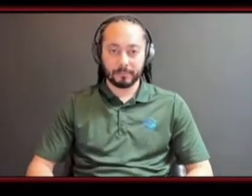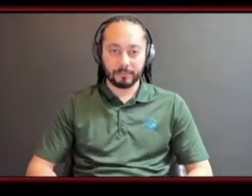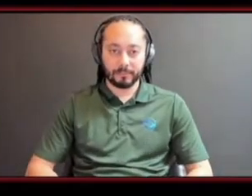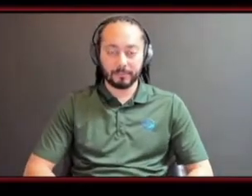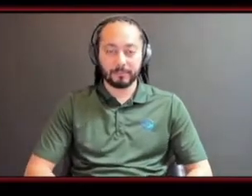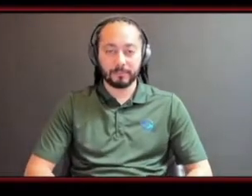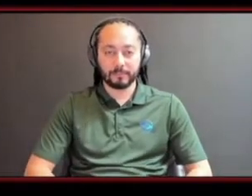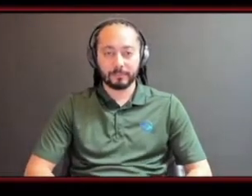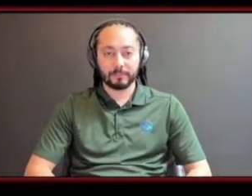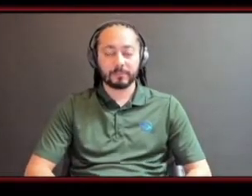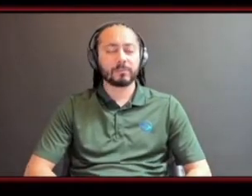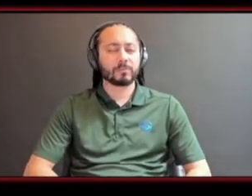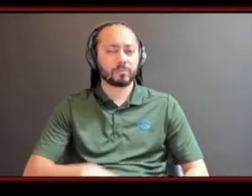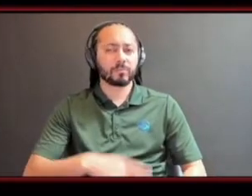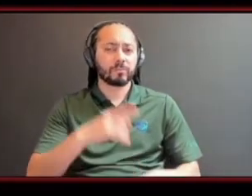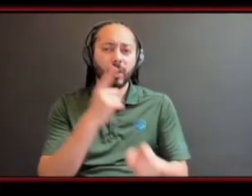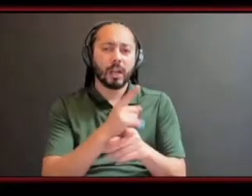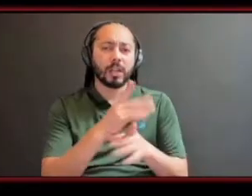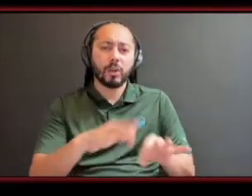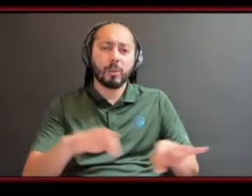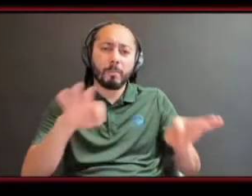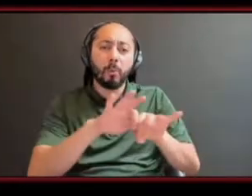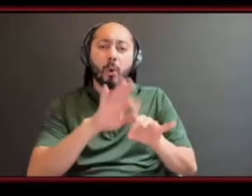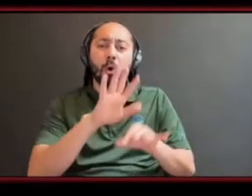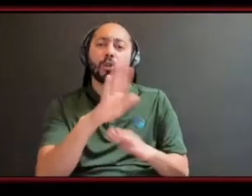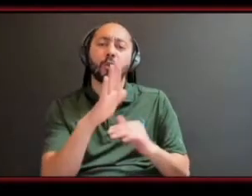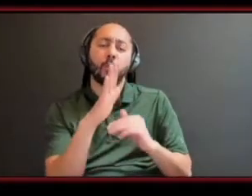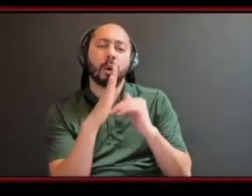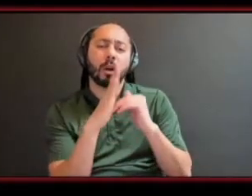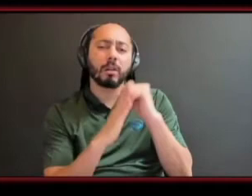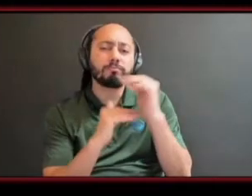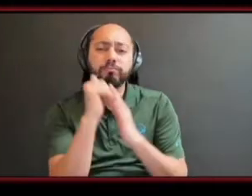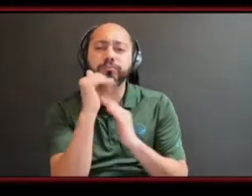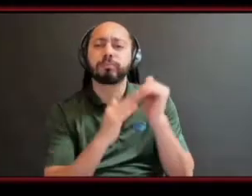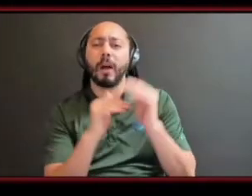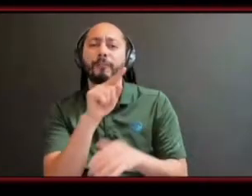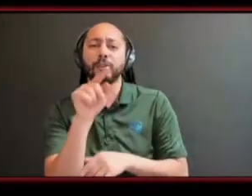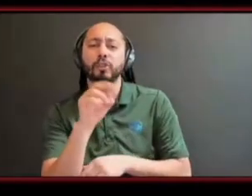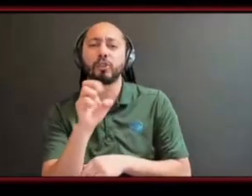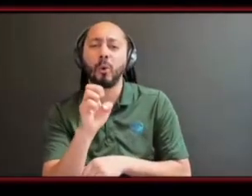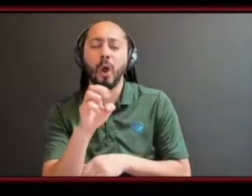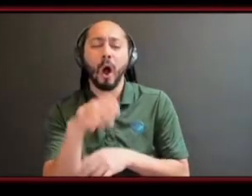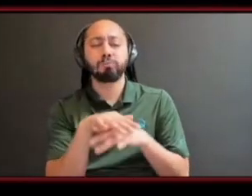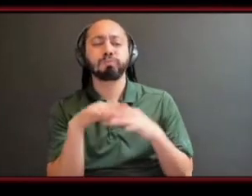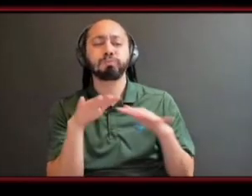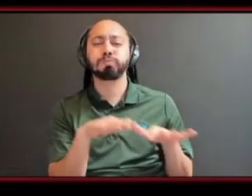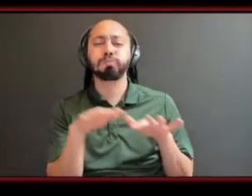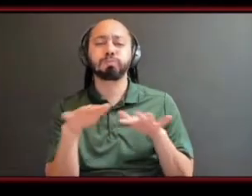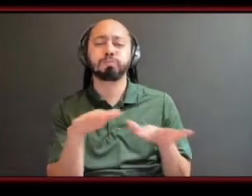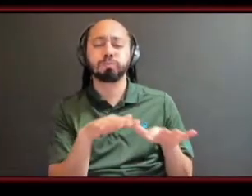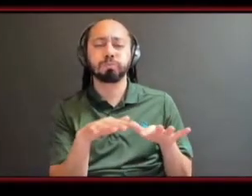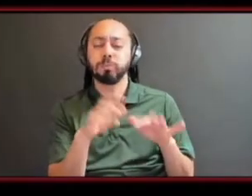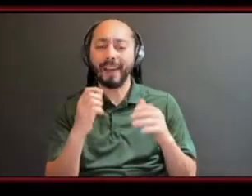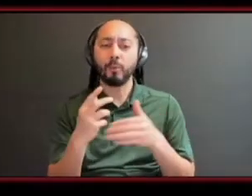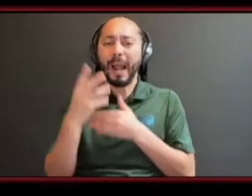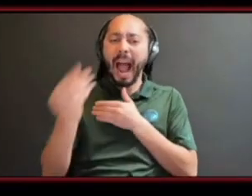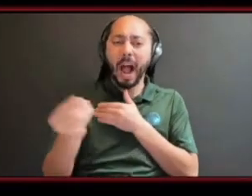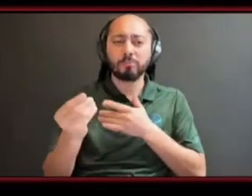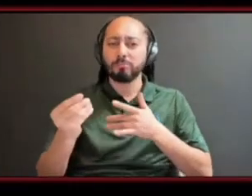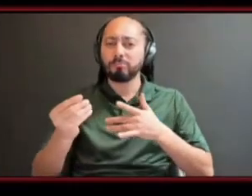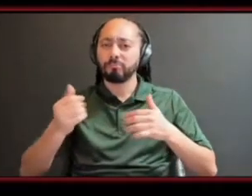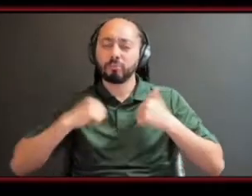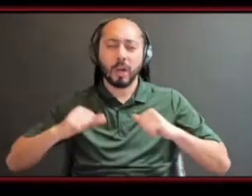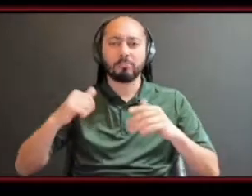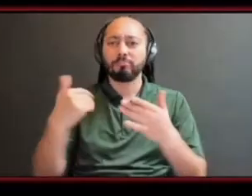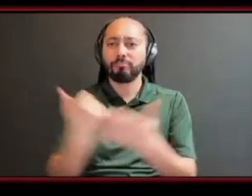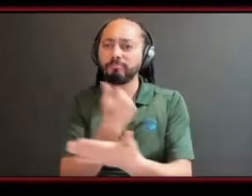comfort zone and and you really have to start demonstrating some of these core attributes now where you're in school so that you know you can apply them